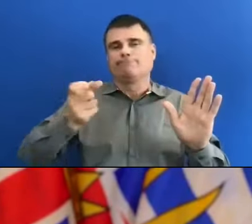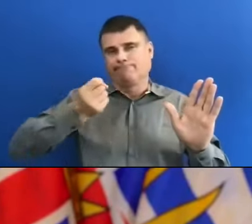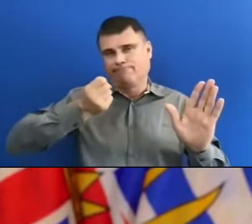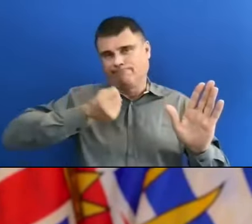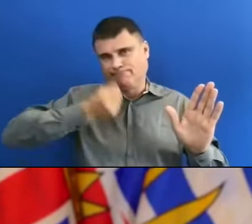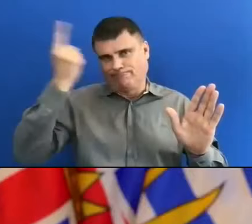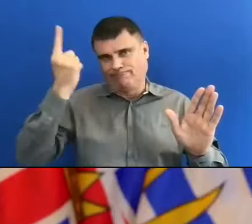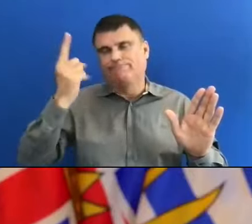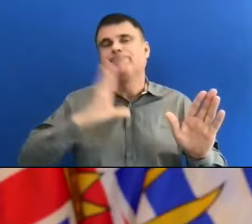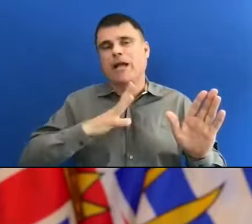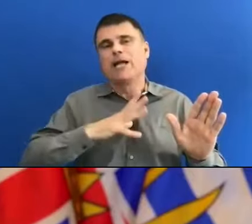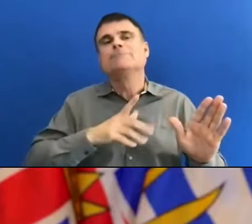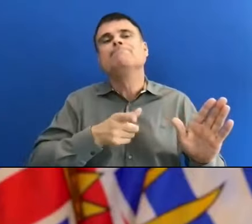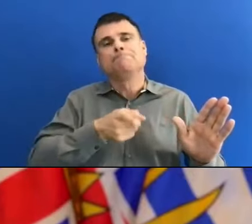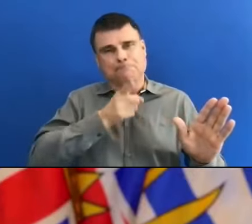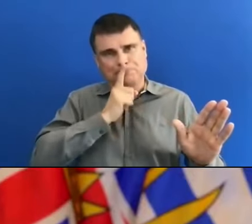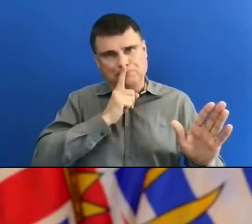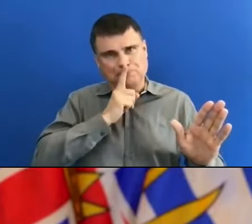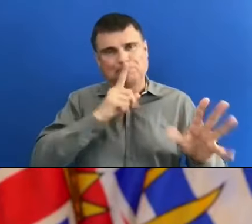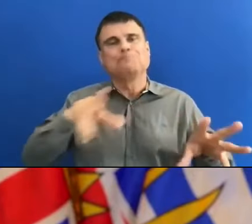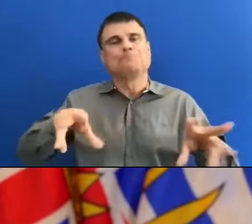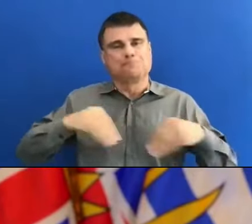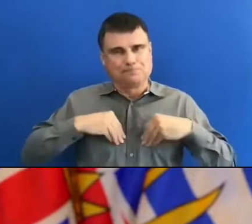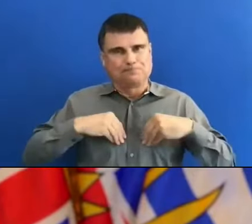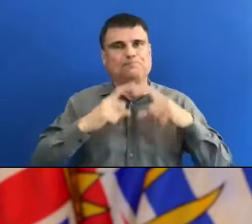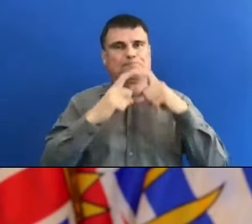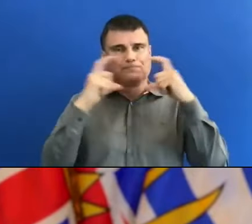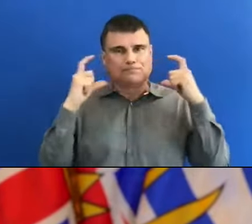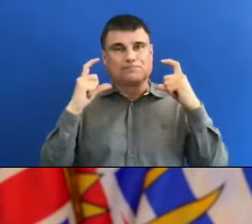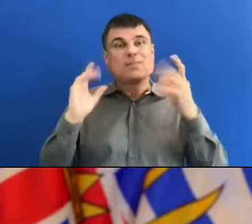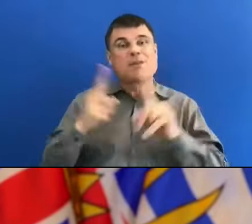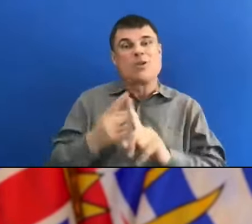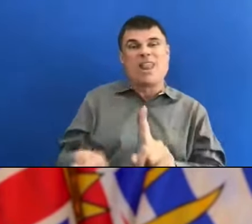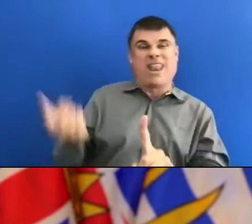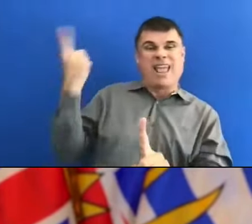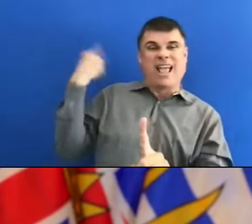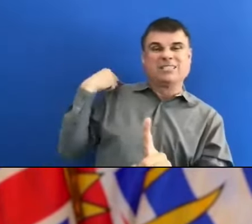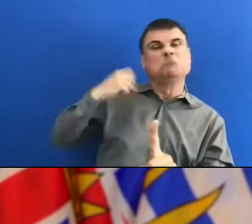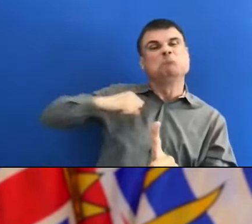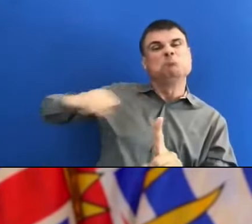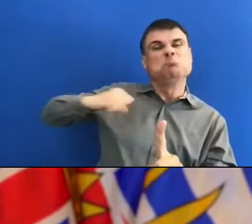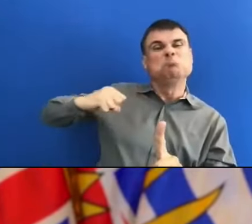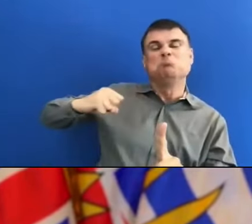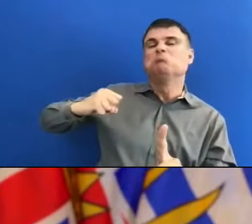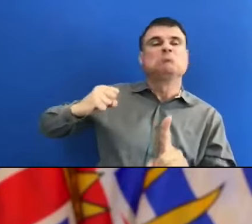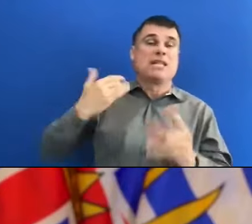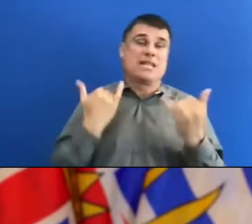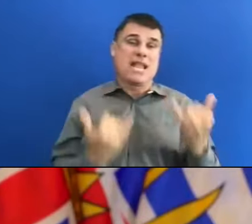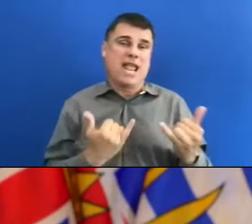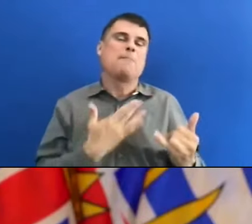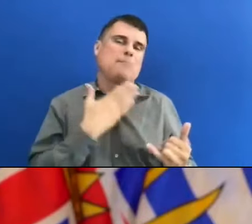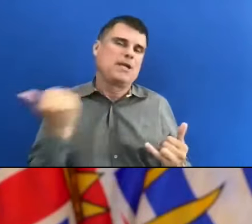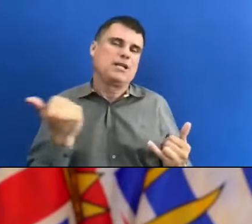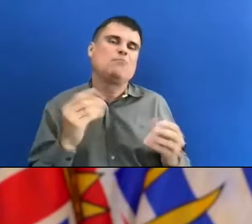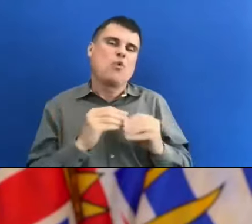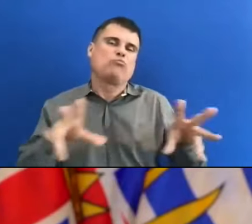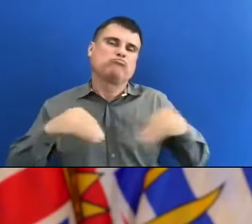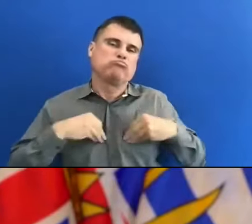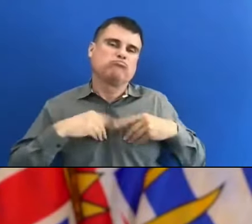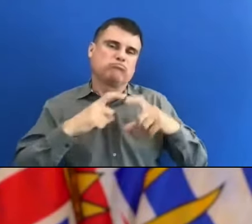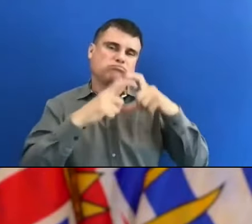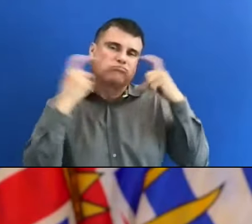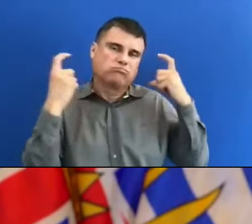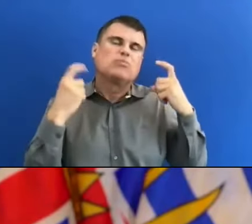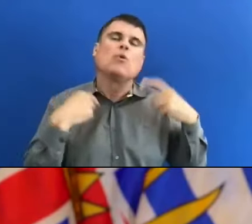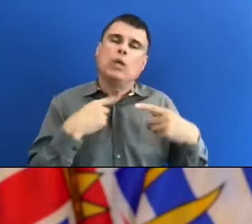have been there at that period of time. But yes, we are going to be working with businesses to make sure